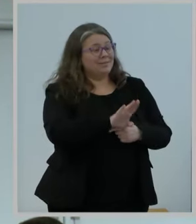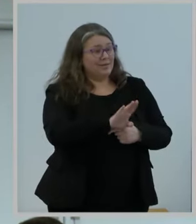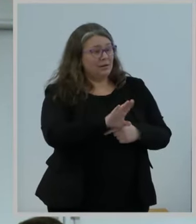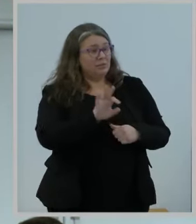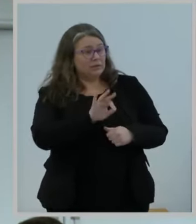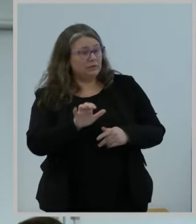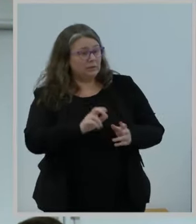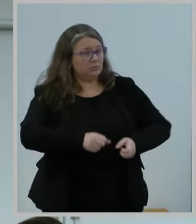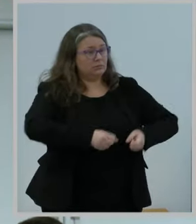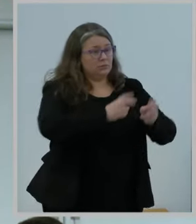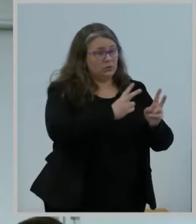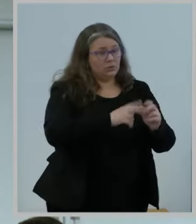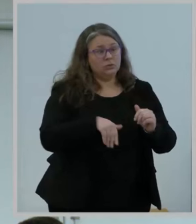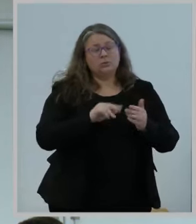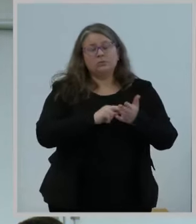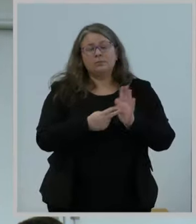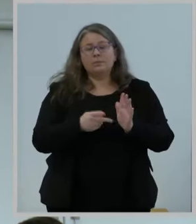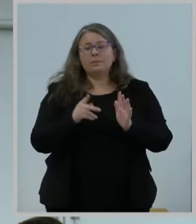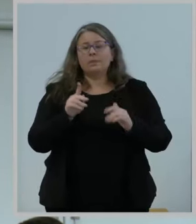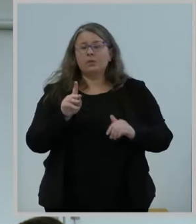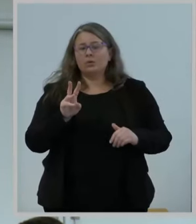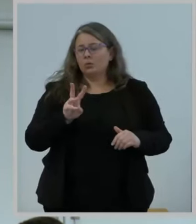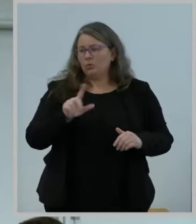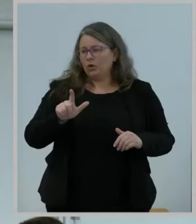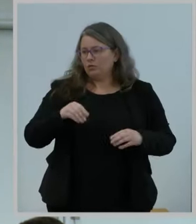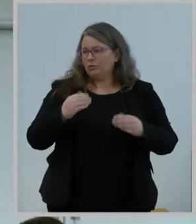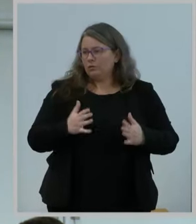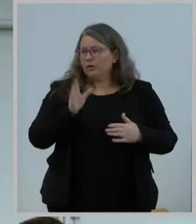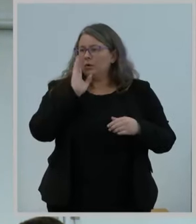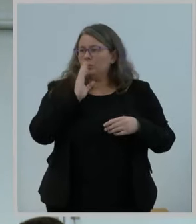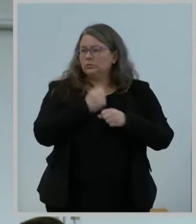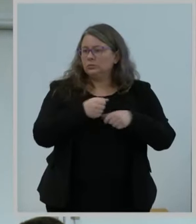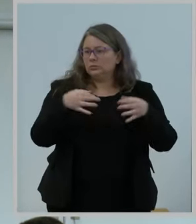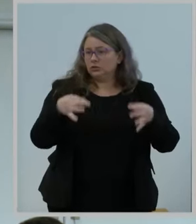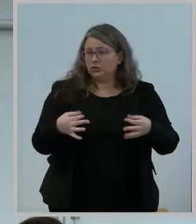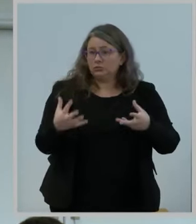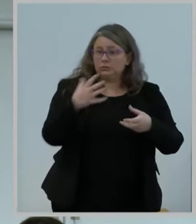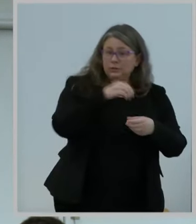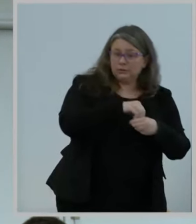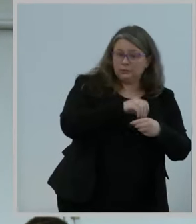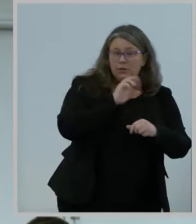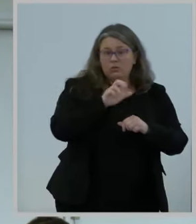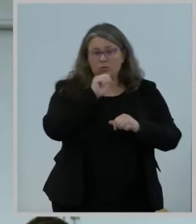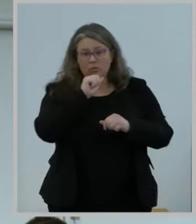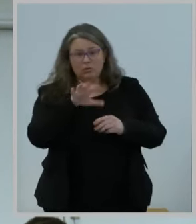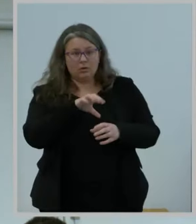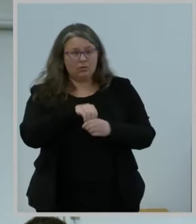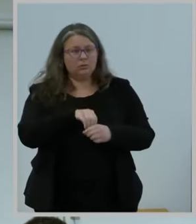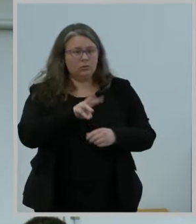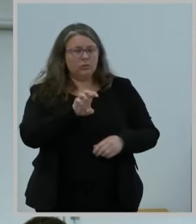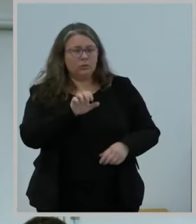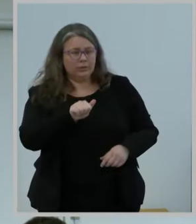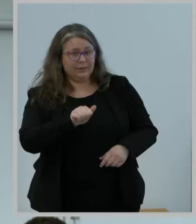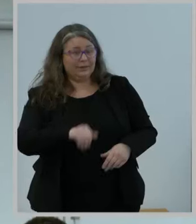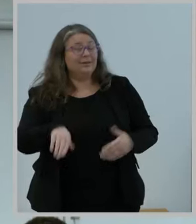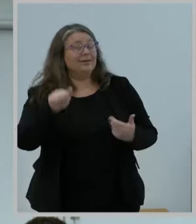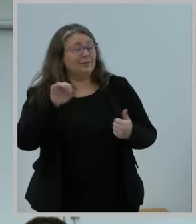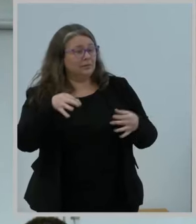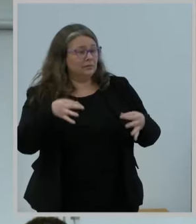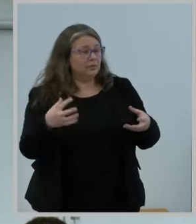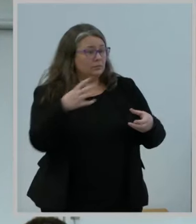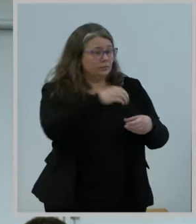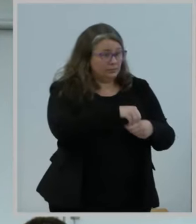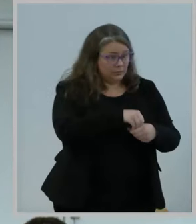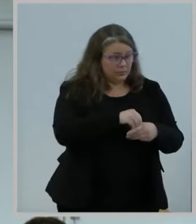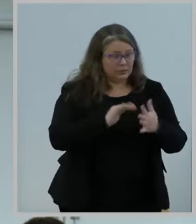election of whether or not to participate in WIA and for those who choose to participate to provide information about the extent to which they make WIA available in their